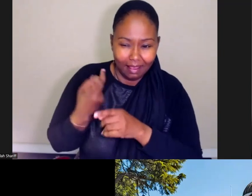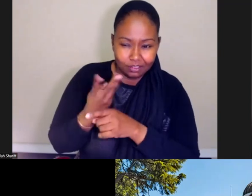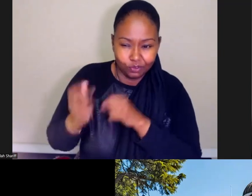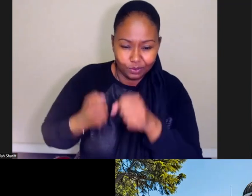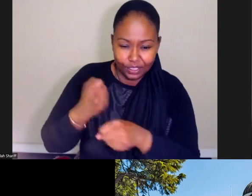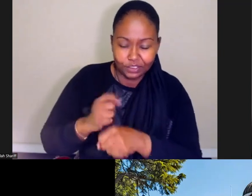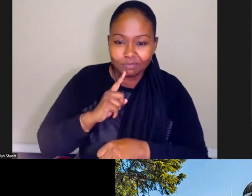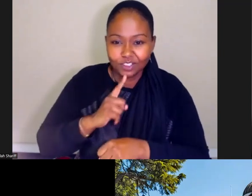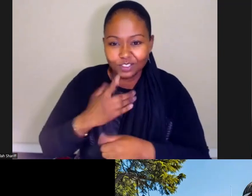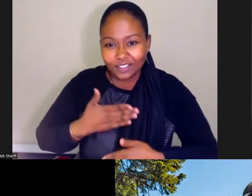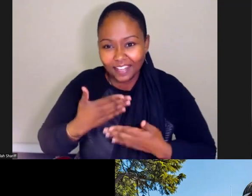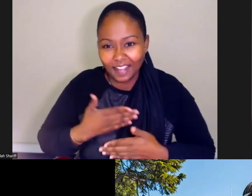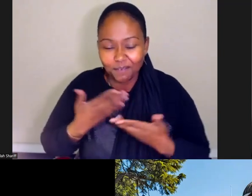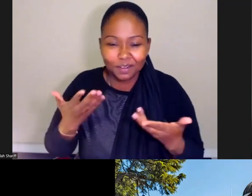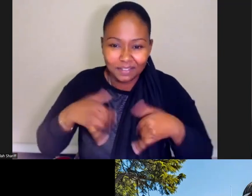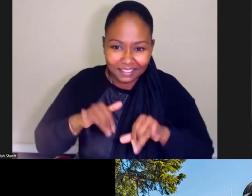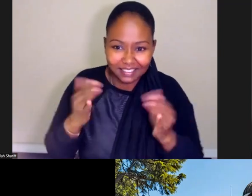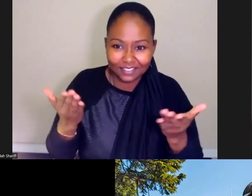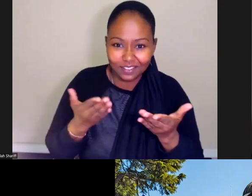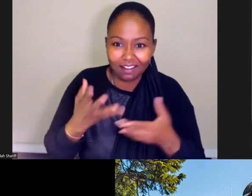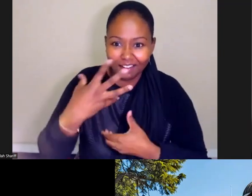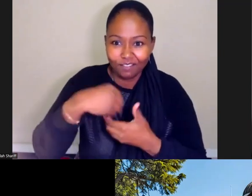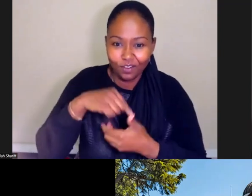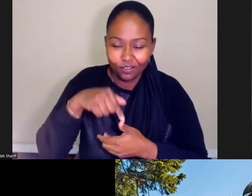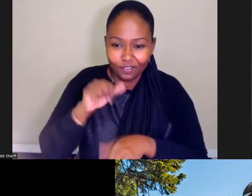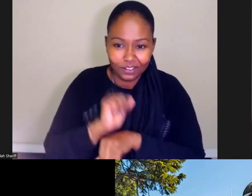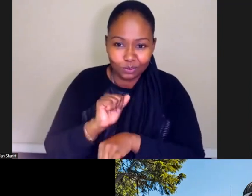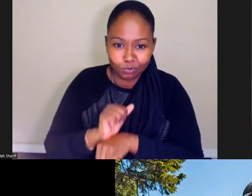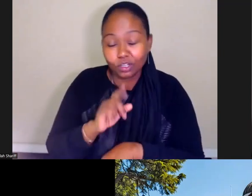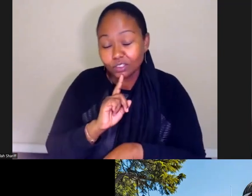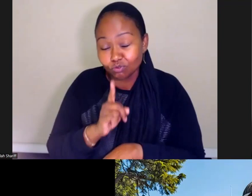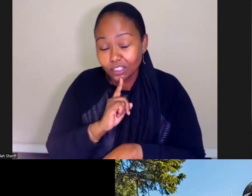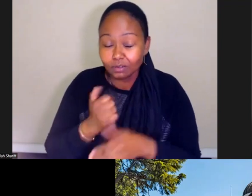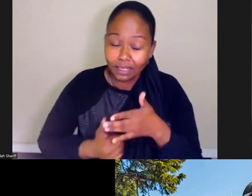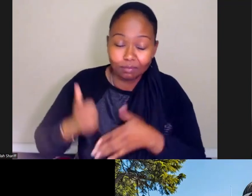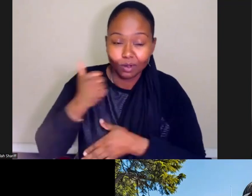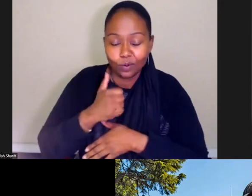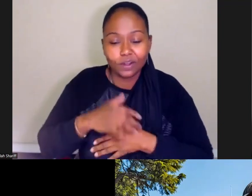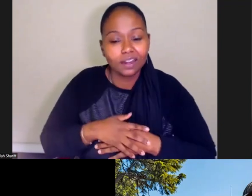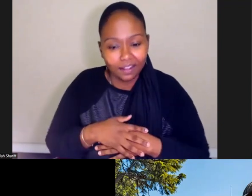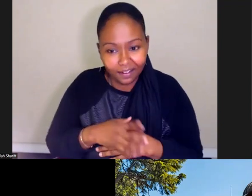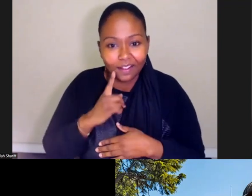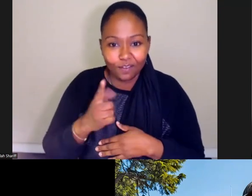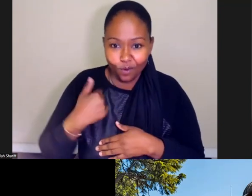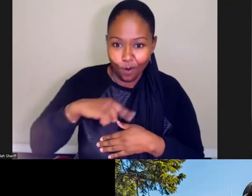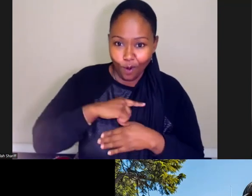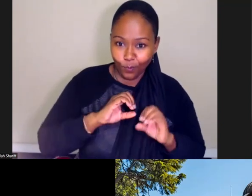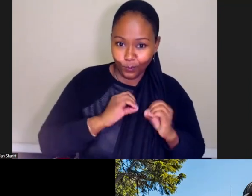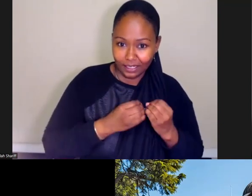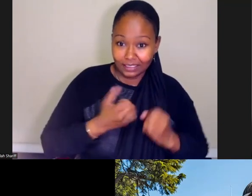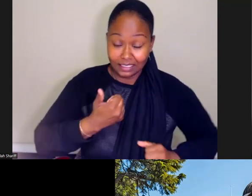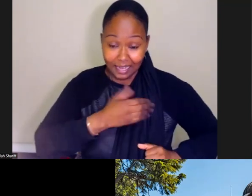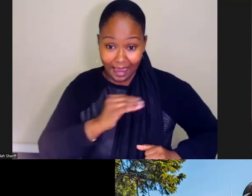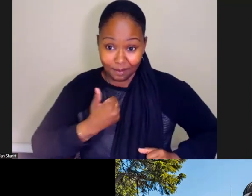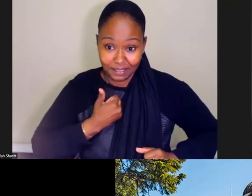glad to still be involved in this work. It's a really high priority for our organization and myself.